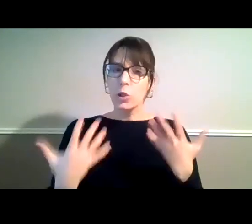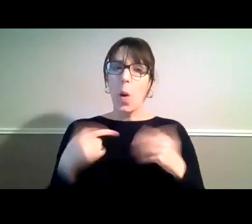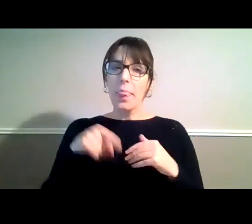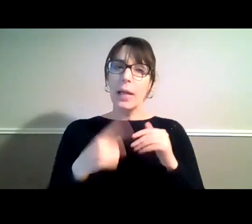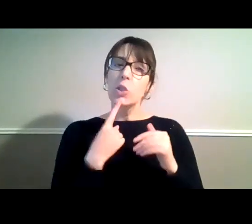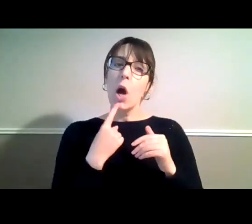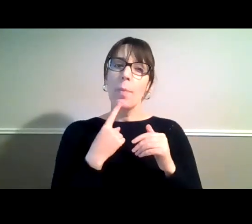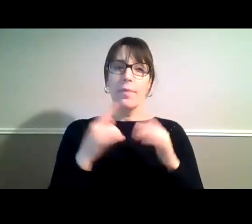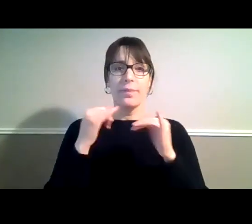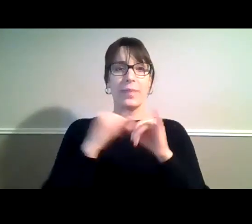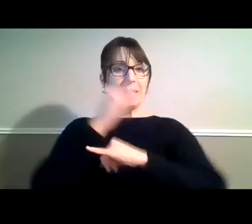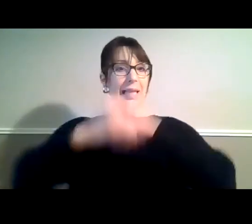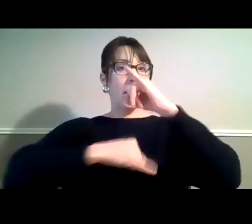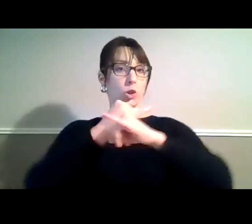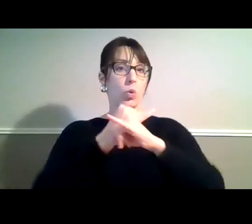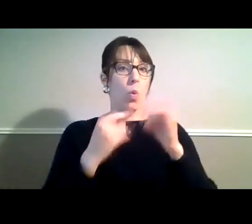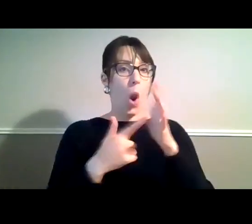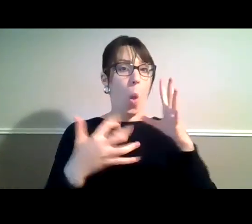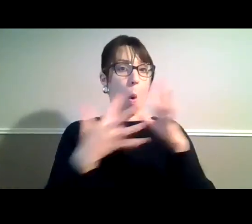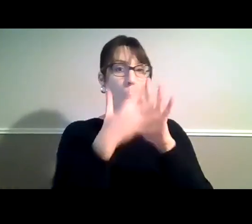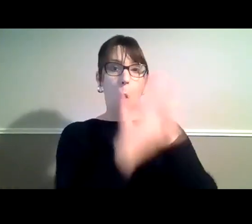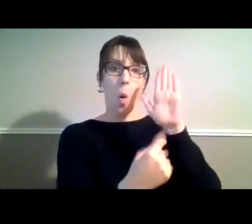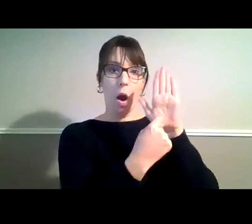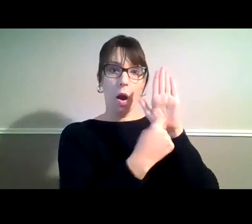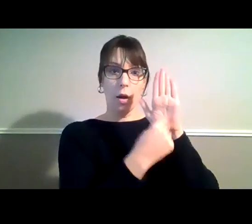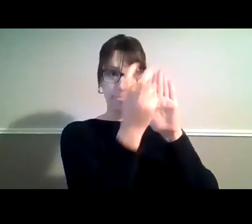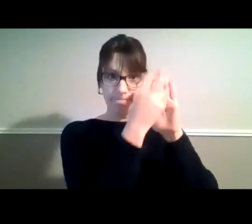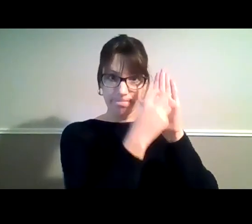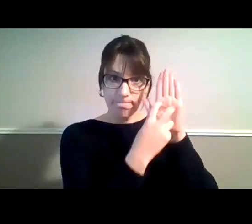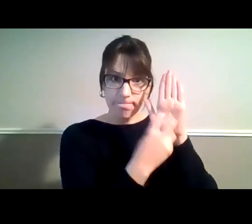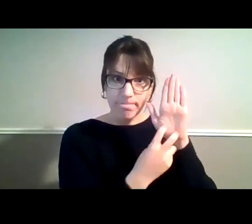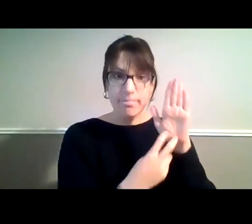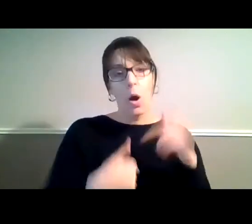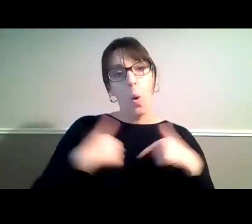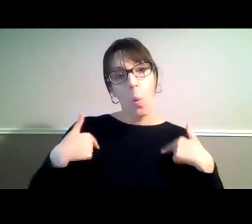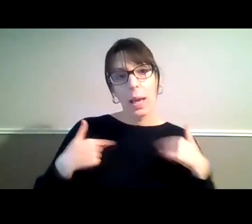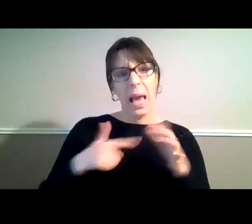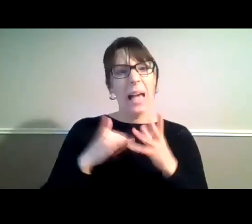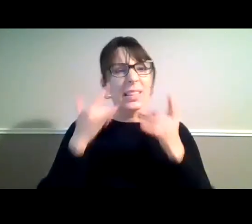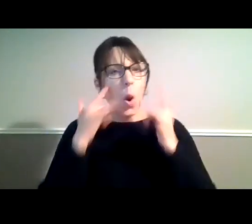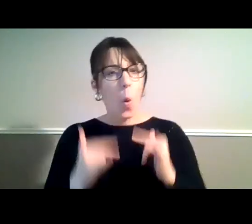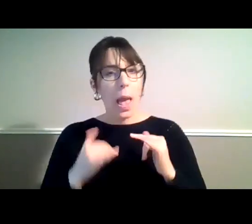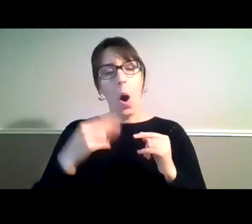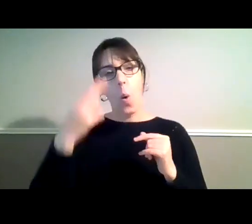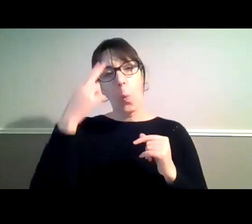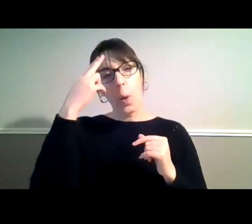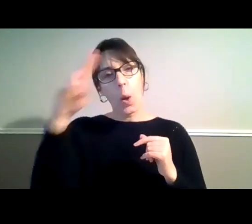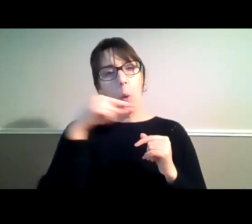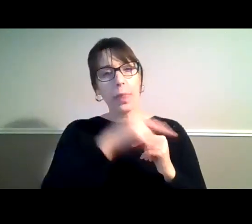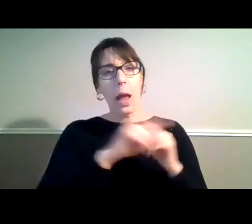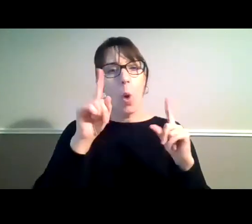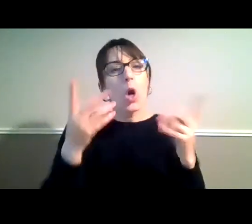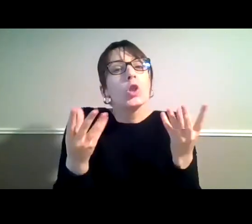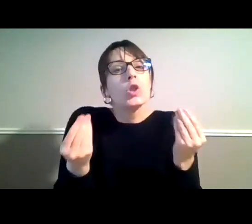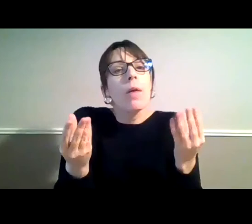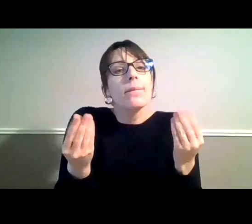this international law convention, is what we lawyers describe as soft law because it's